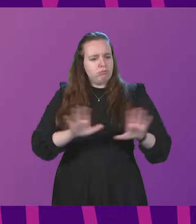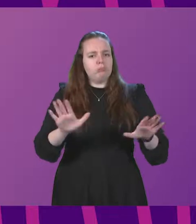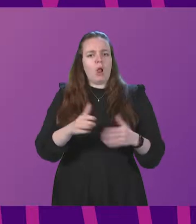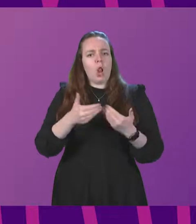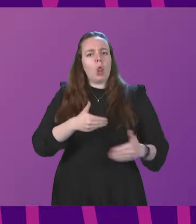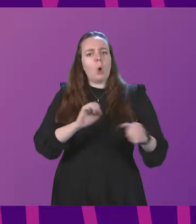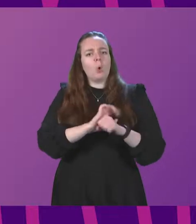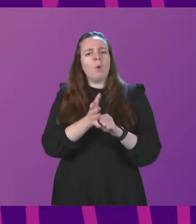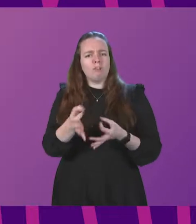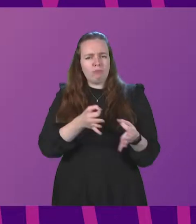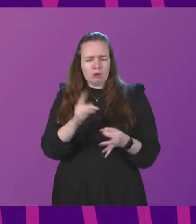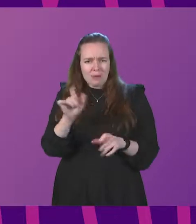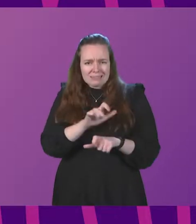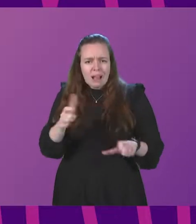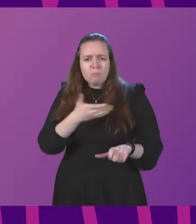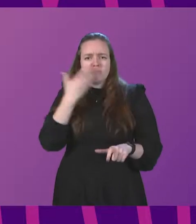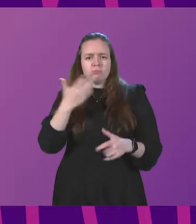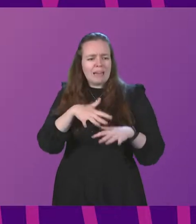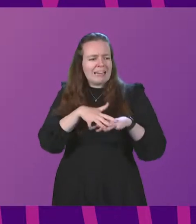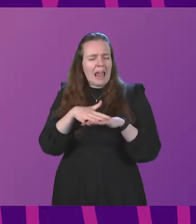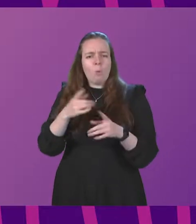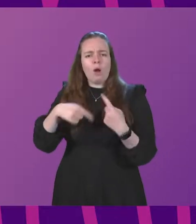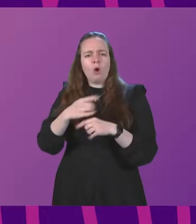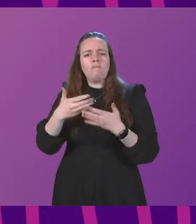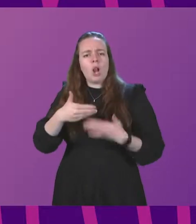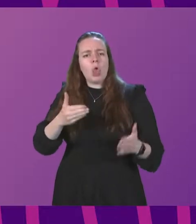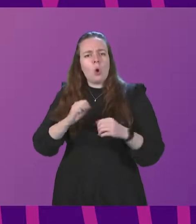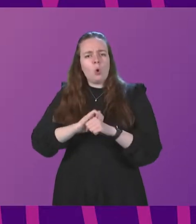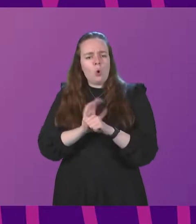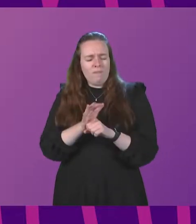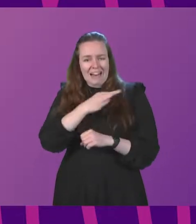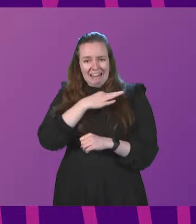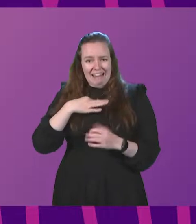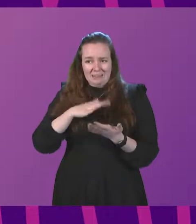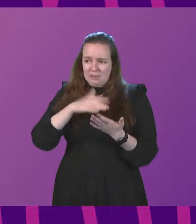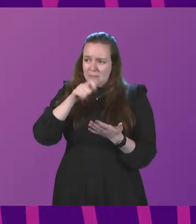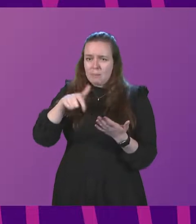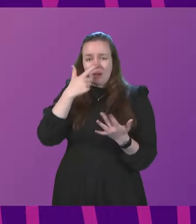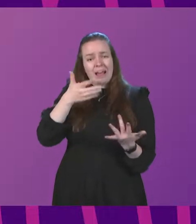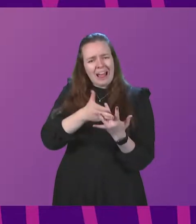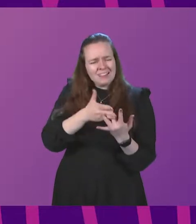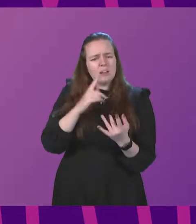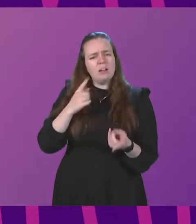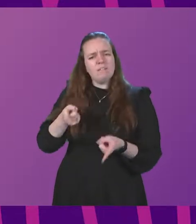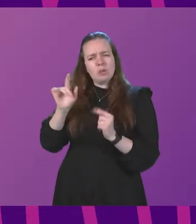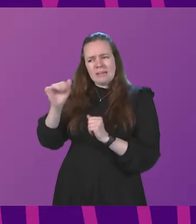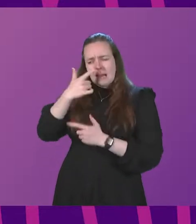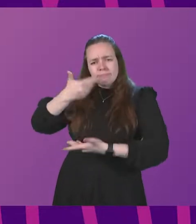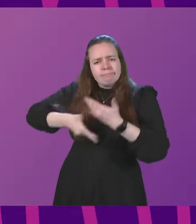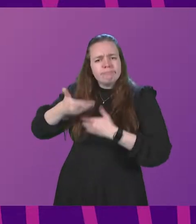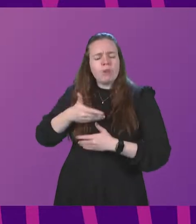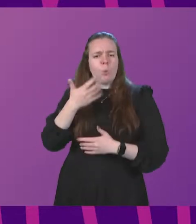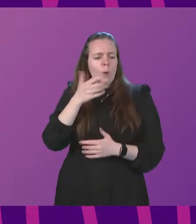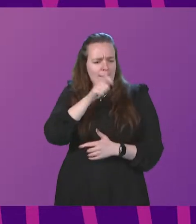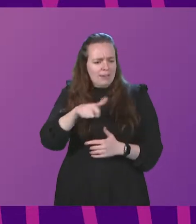we still do not have a network of long COVID clinics for patients to access. So, can the First Minister tell me when patients will be able to